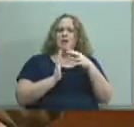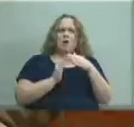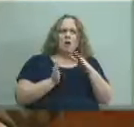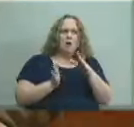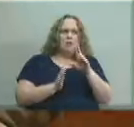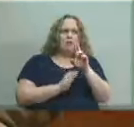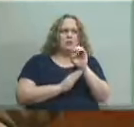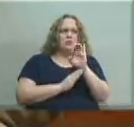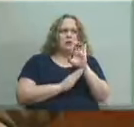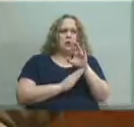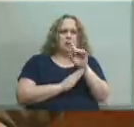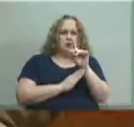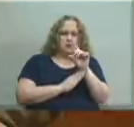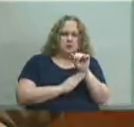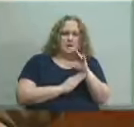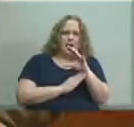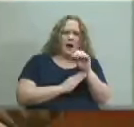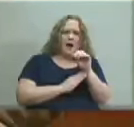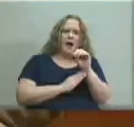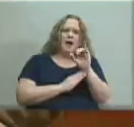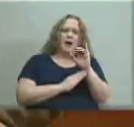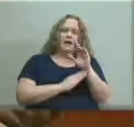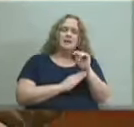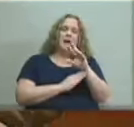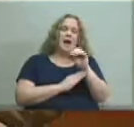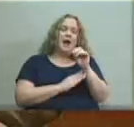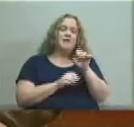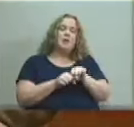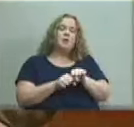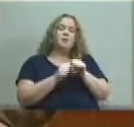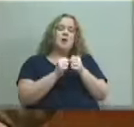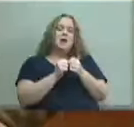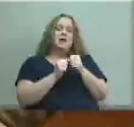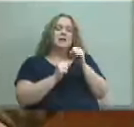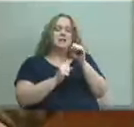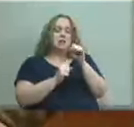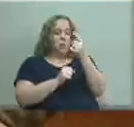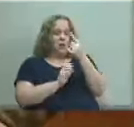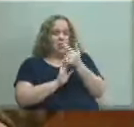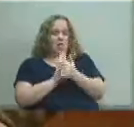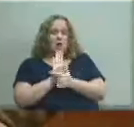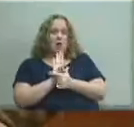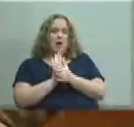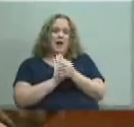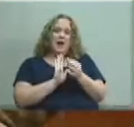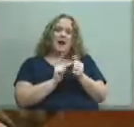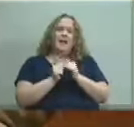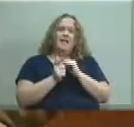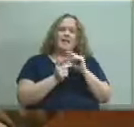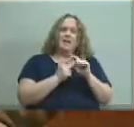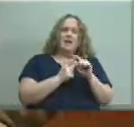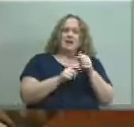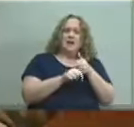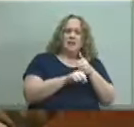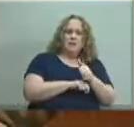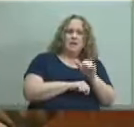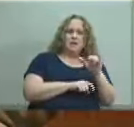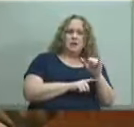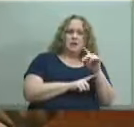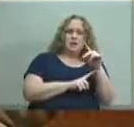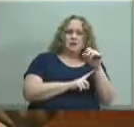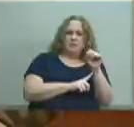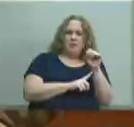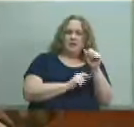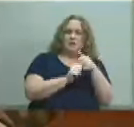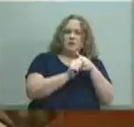subsection 1. interestingly the then interim director of communications blamed jcps failure to follow the